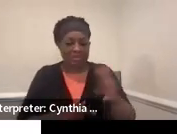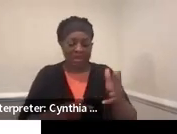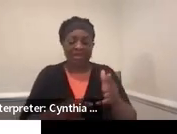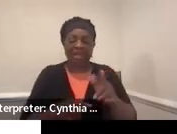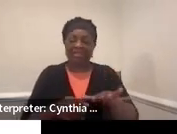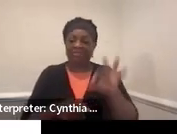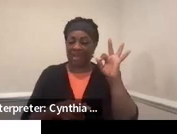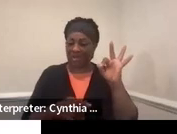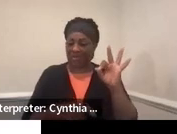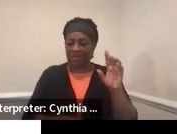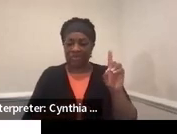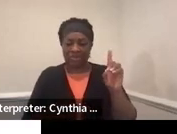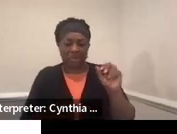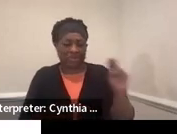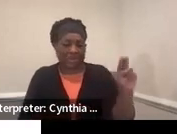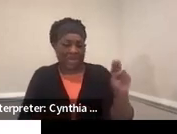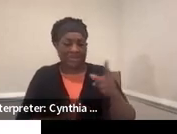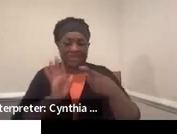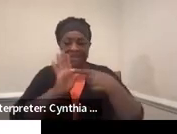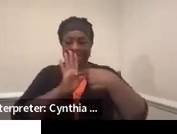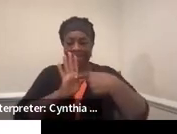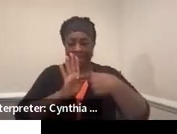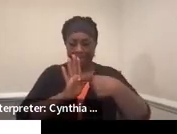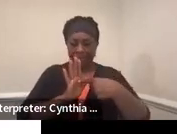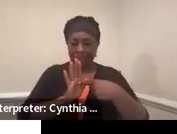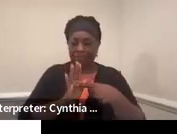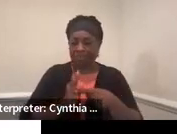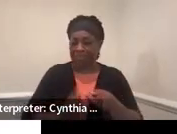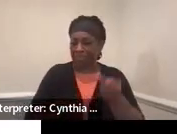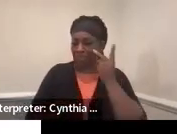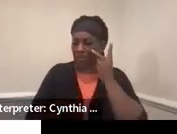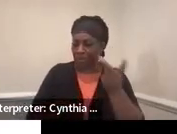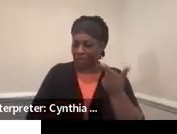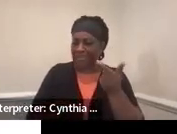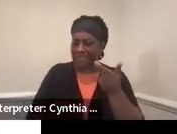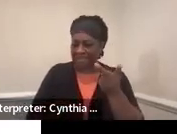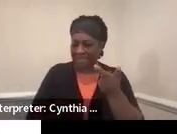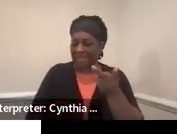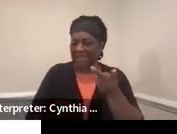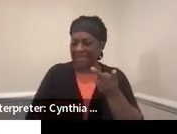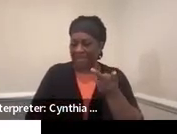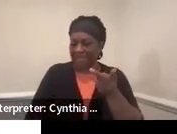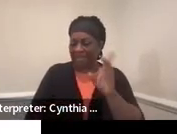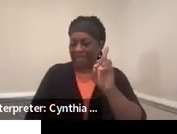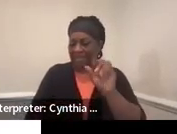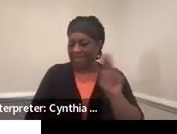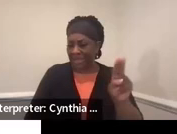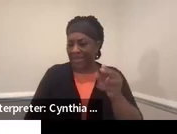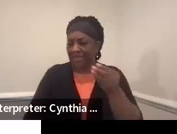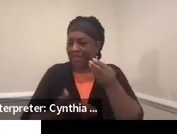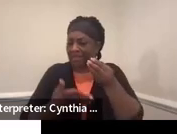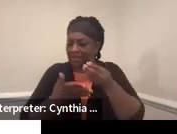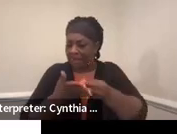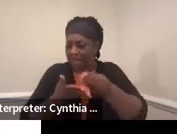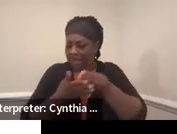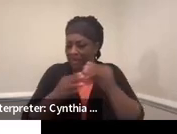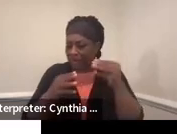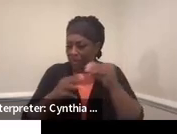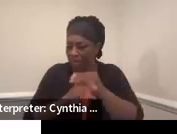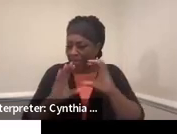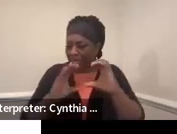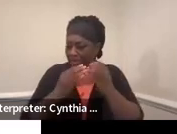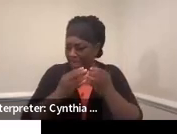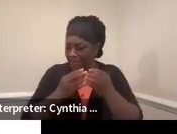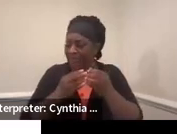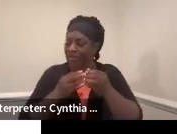is Dan's example. So you can see that he did the financial math class to learn money